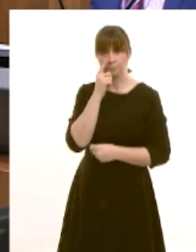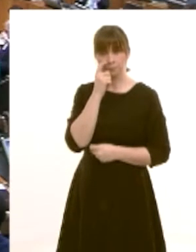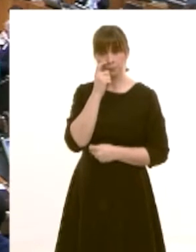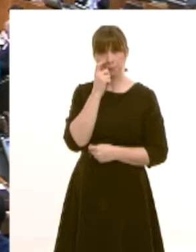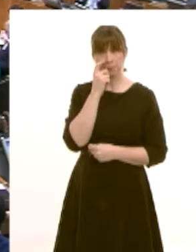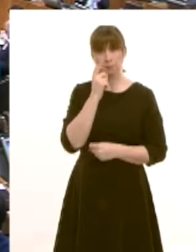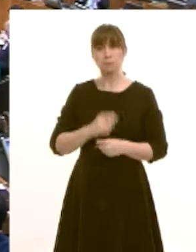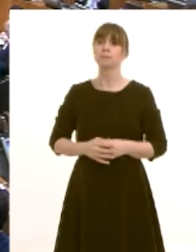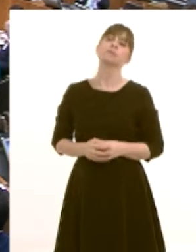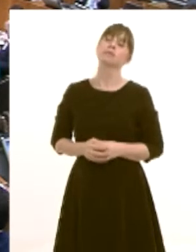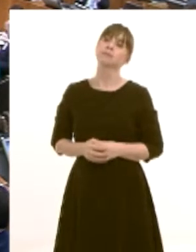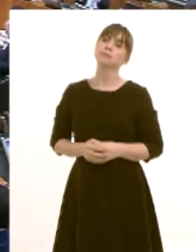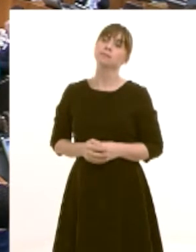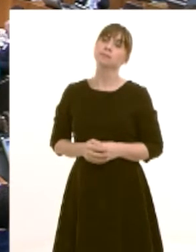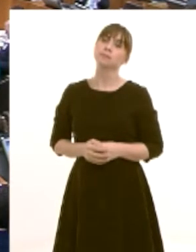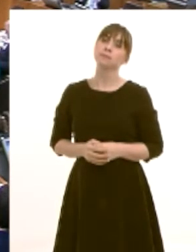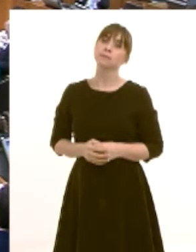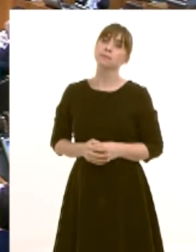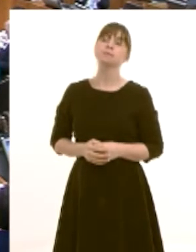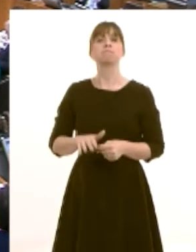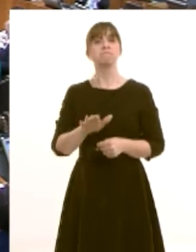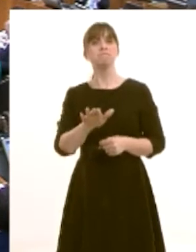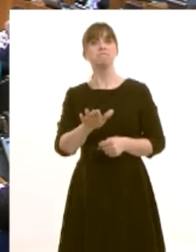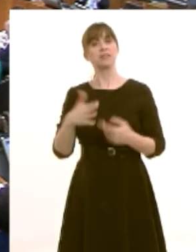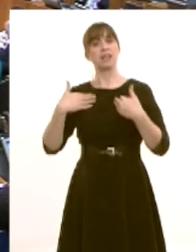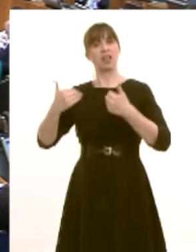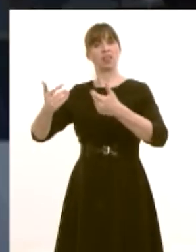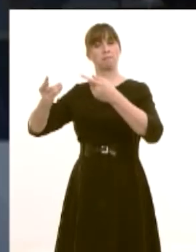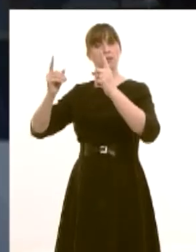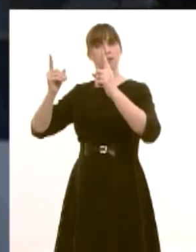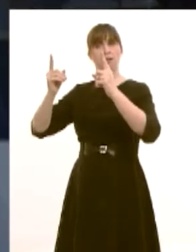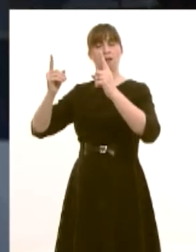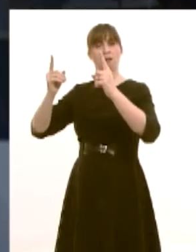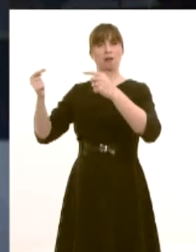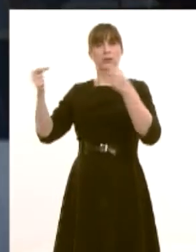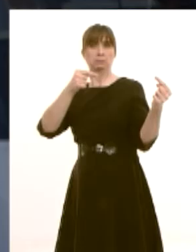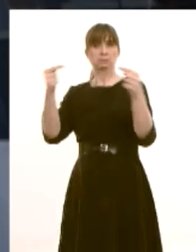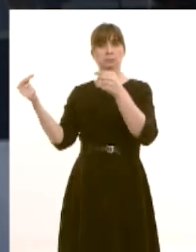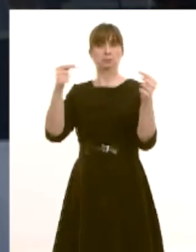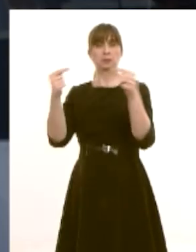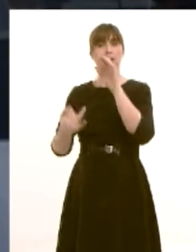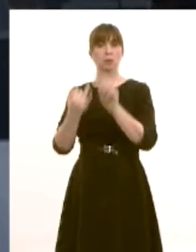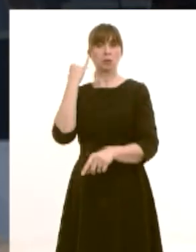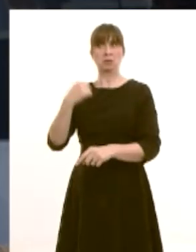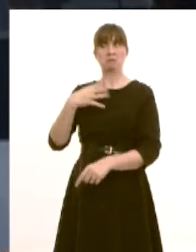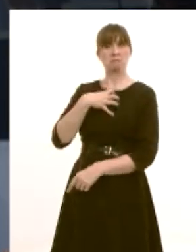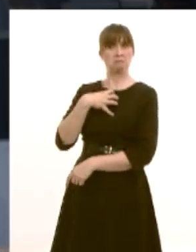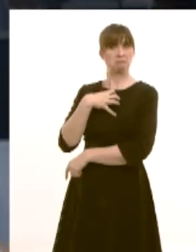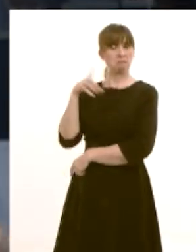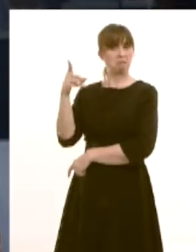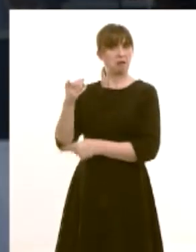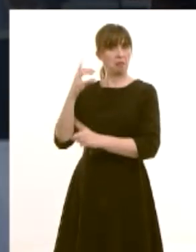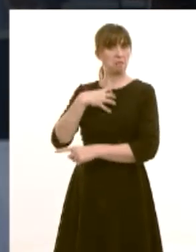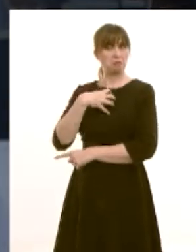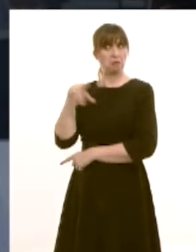The first minister I was grateful for the health minister's measured response to the mental health debate that held last week however there was no specific